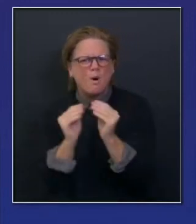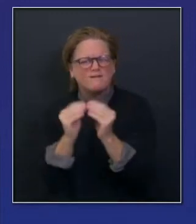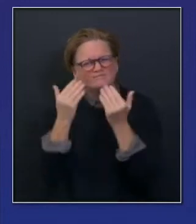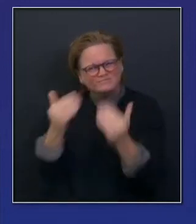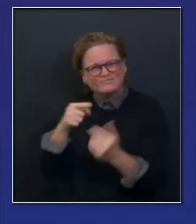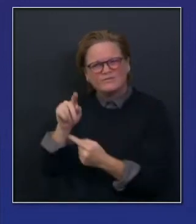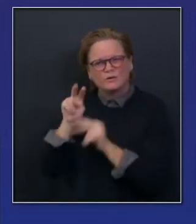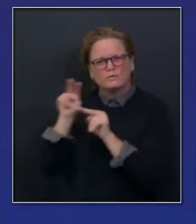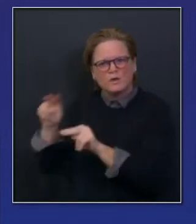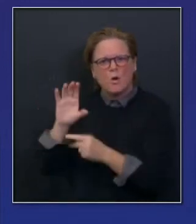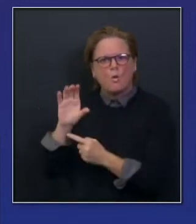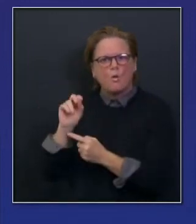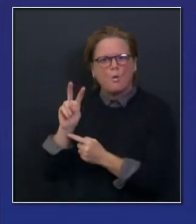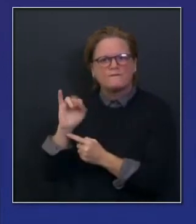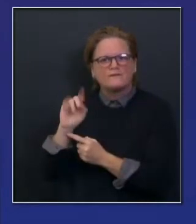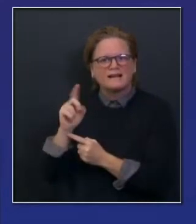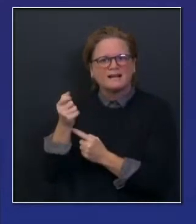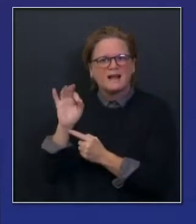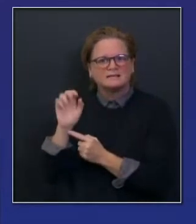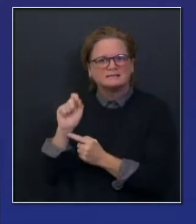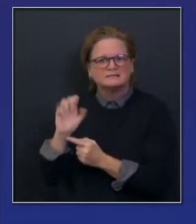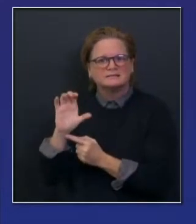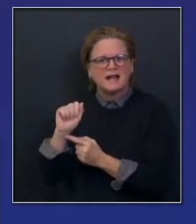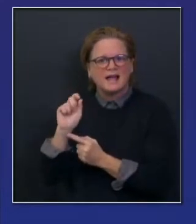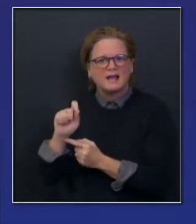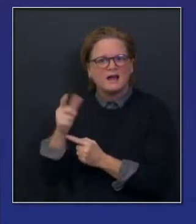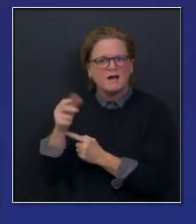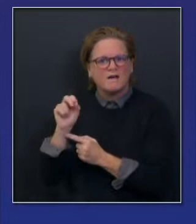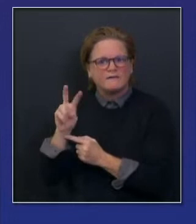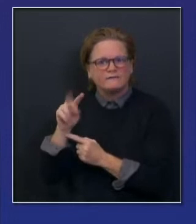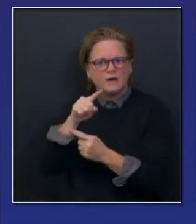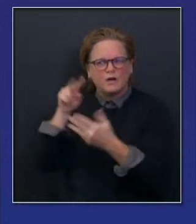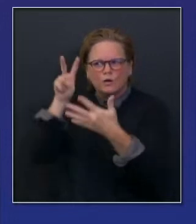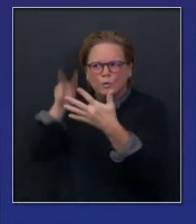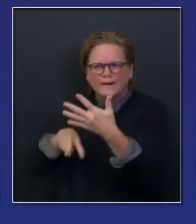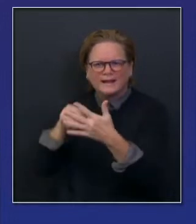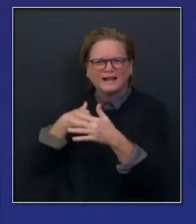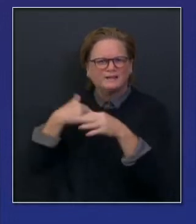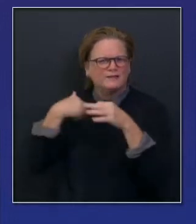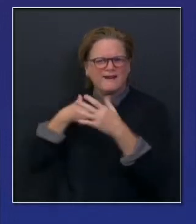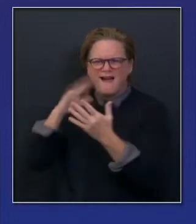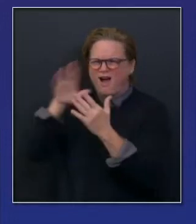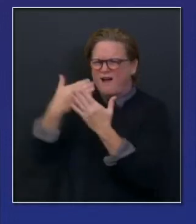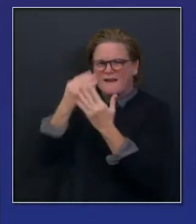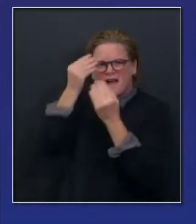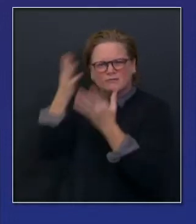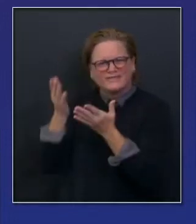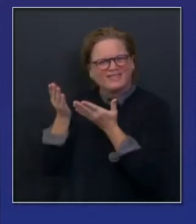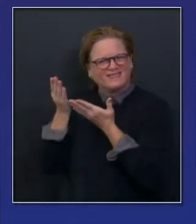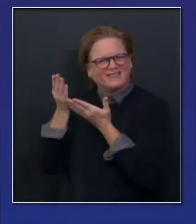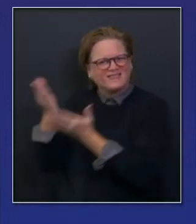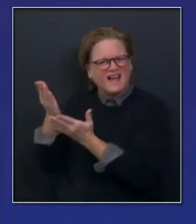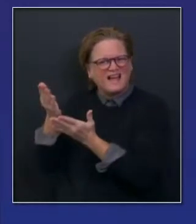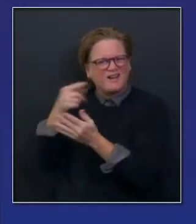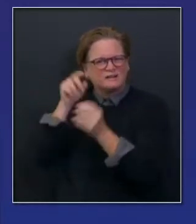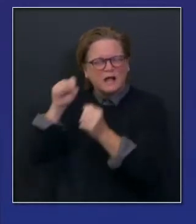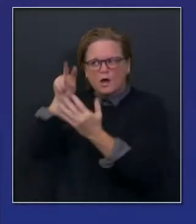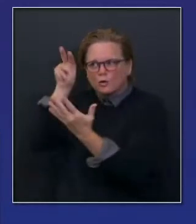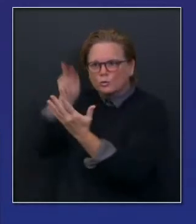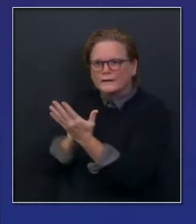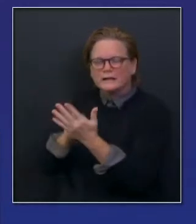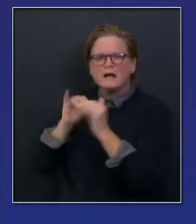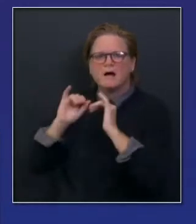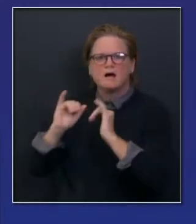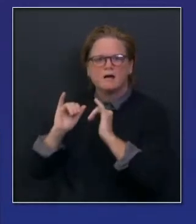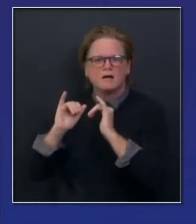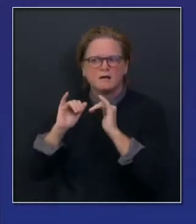.gov website. All of those details are up on that site. Phase one has been complete, meaning we